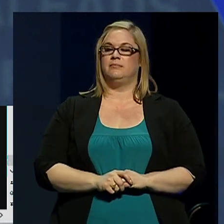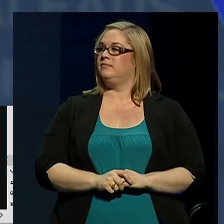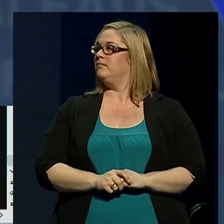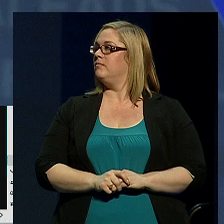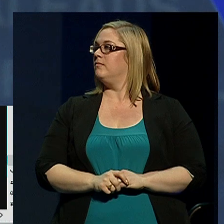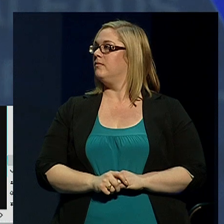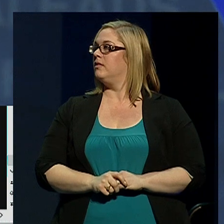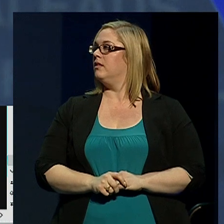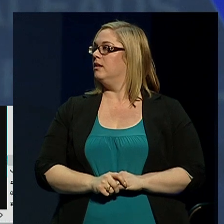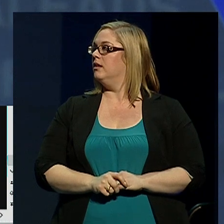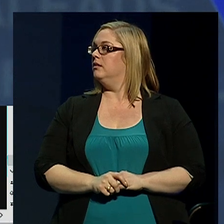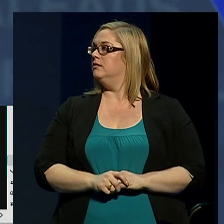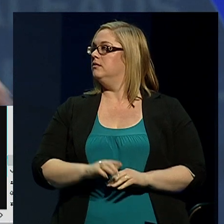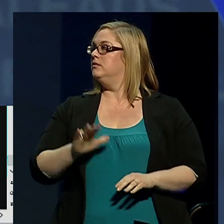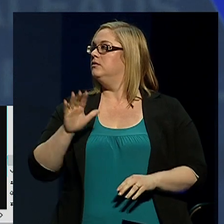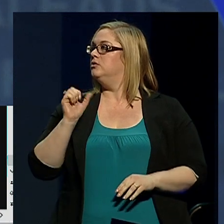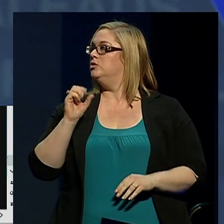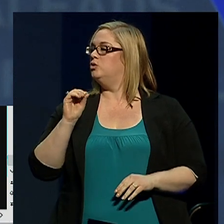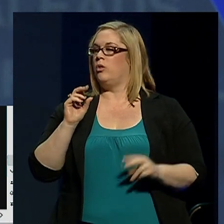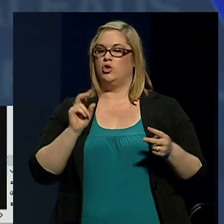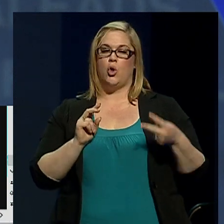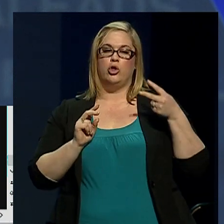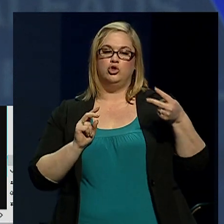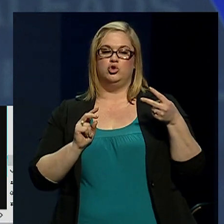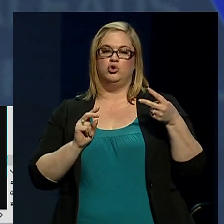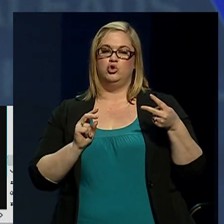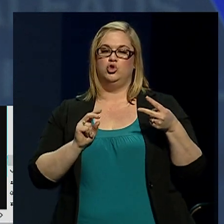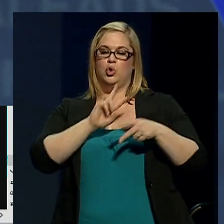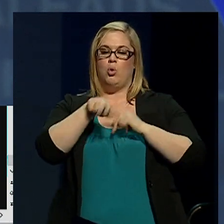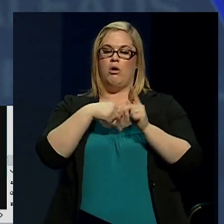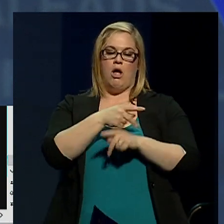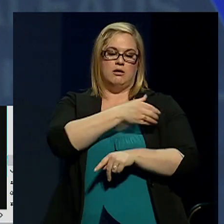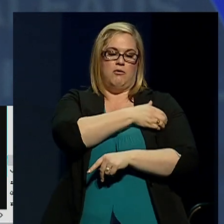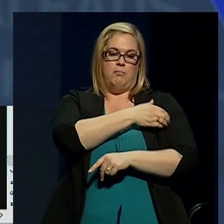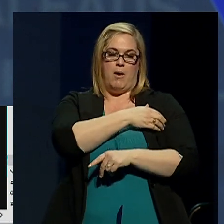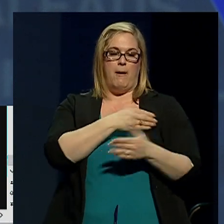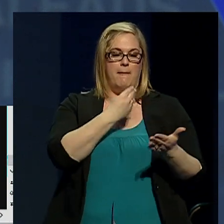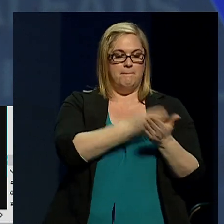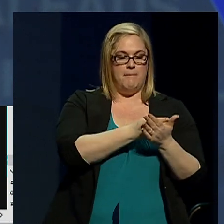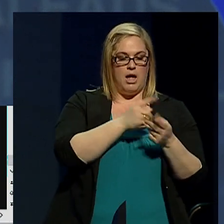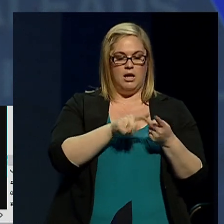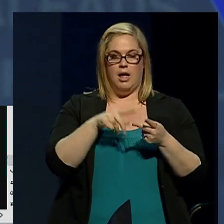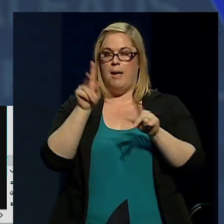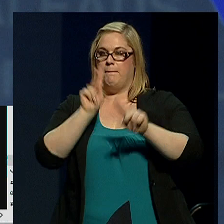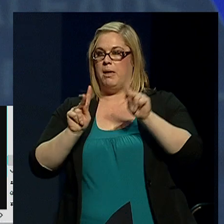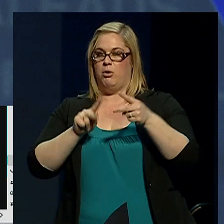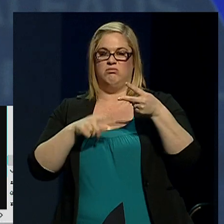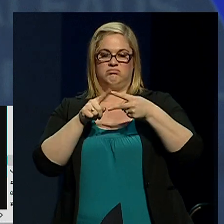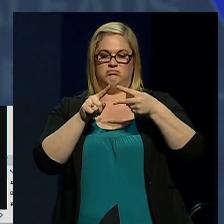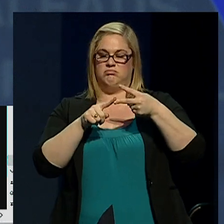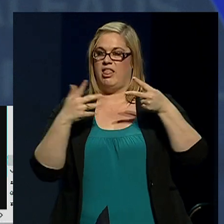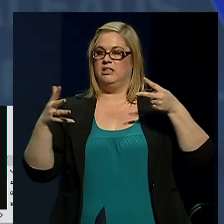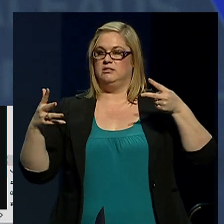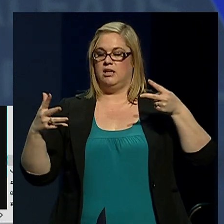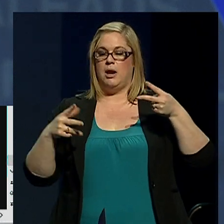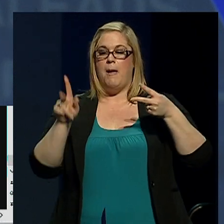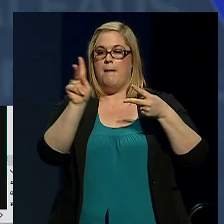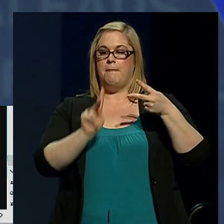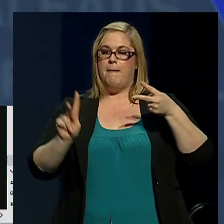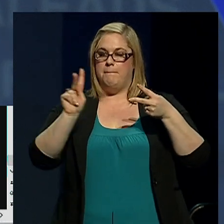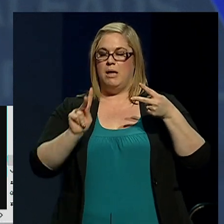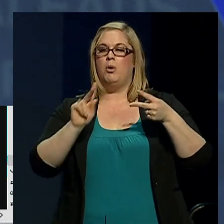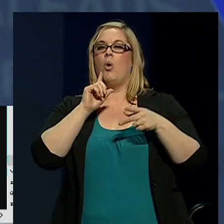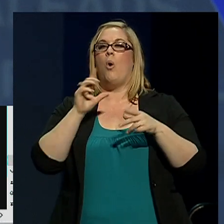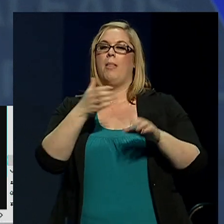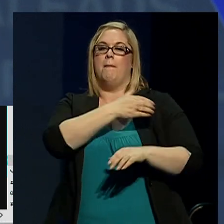Saul Alinsky says there are only two sources of power in the universe, money and people. But people are only powerful